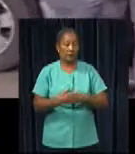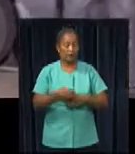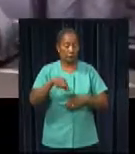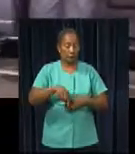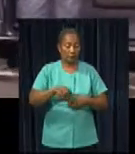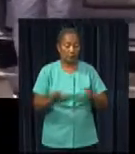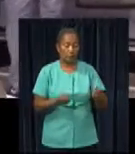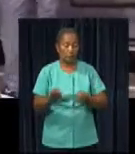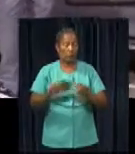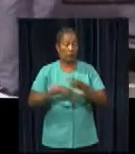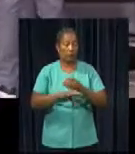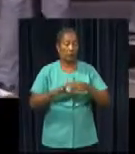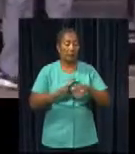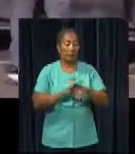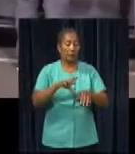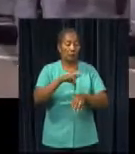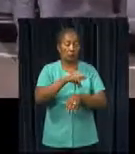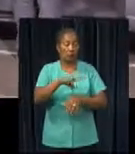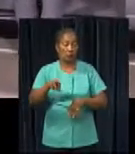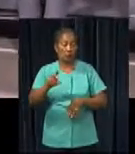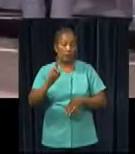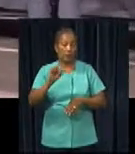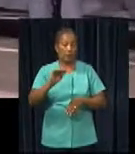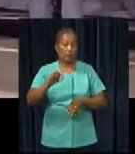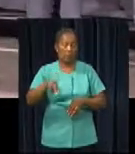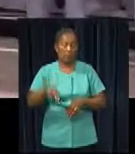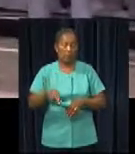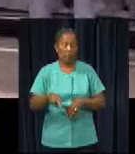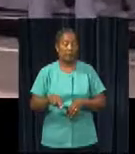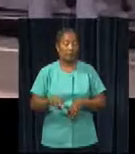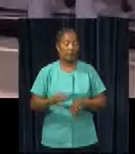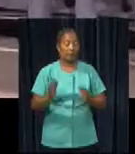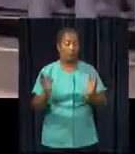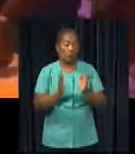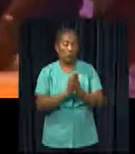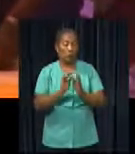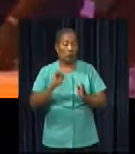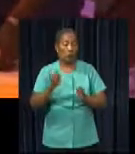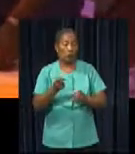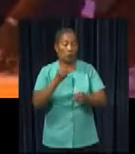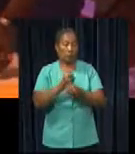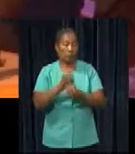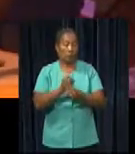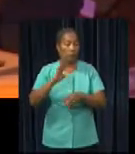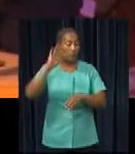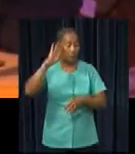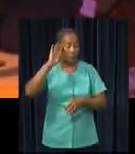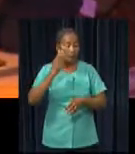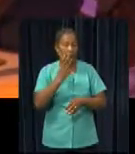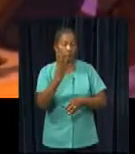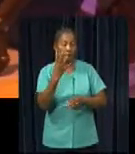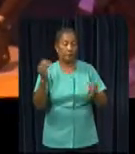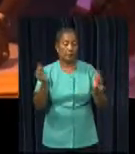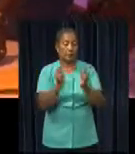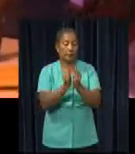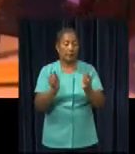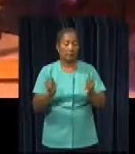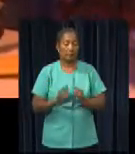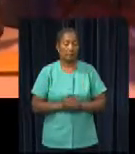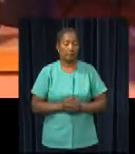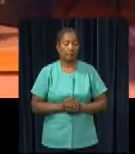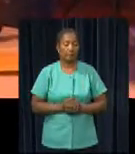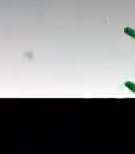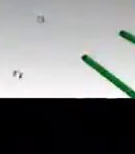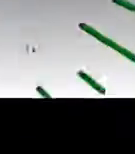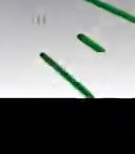assembly of the outgoing board led by Robby Ramjiawan. The term of the board at the Suriname Police Association is